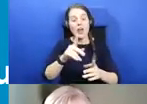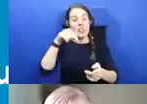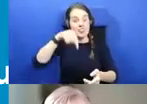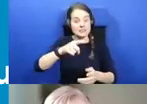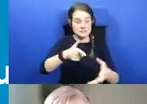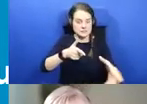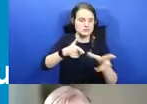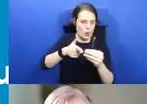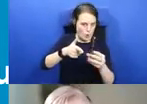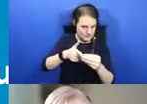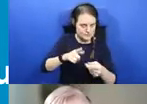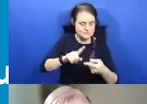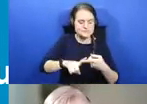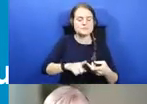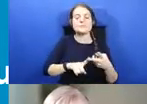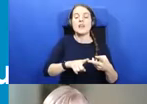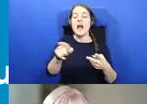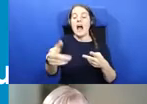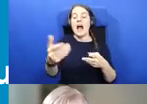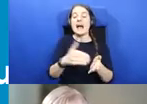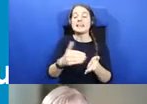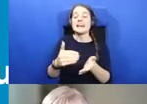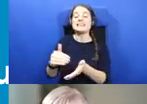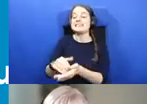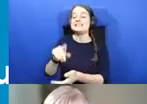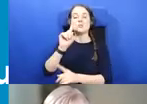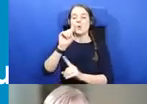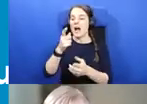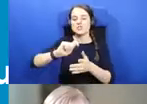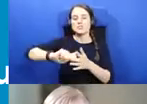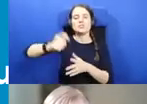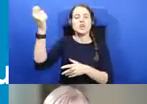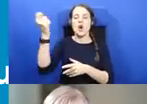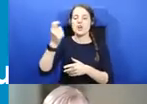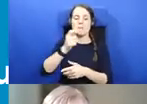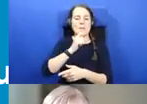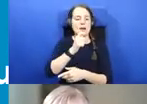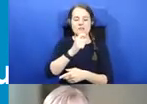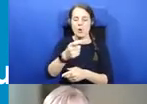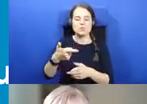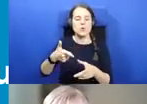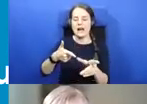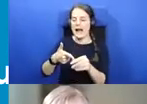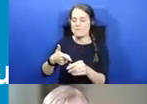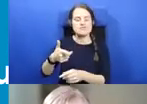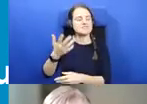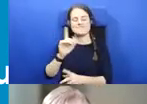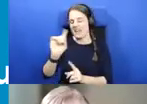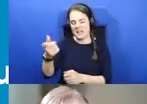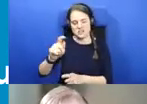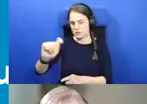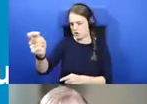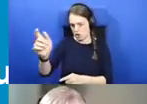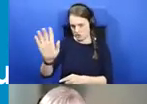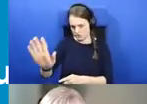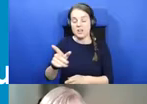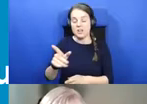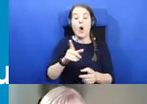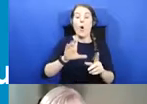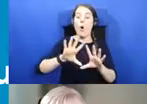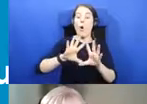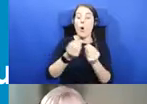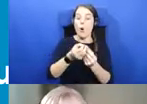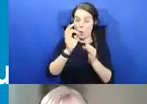Attendees will not have access to their cameras and microphones throughout. All questions for our speaker and panellist should be